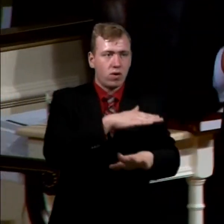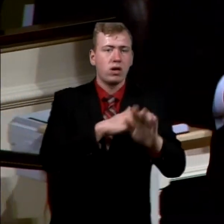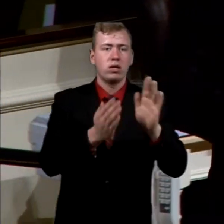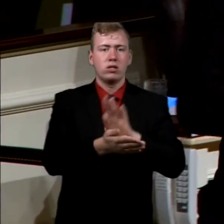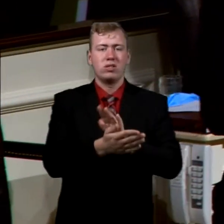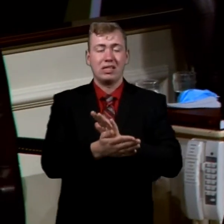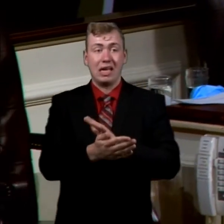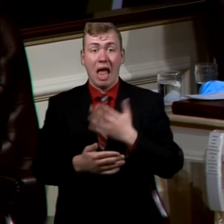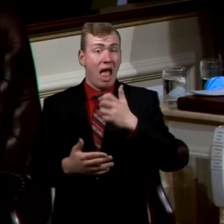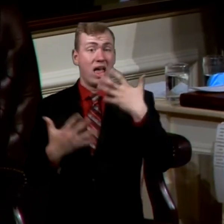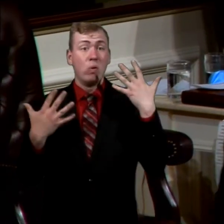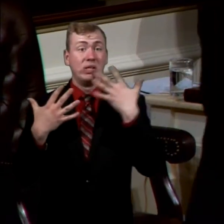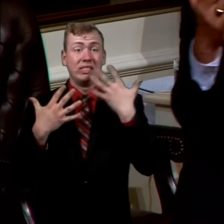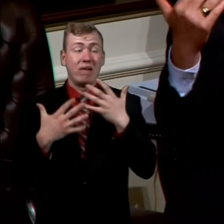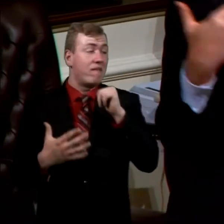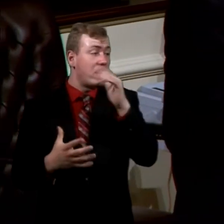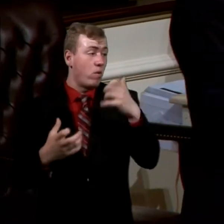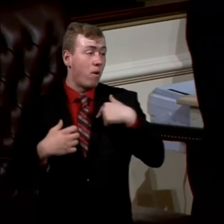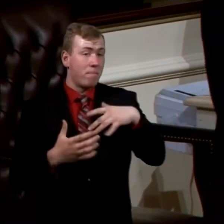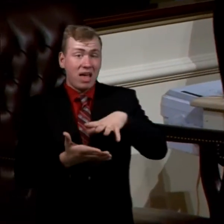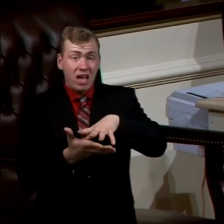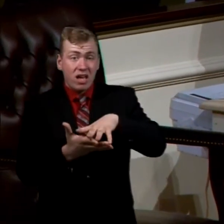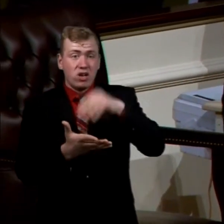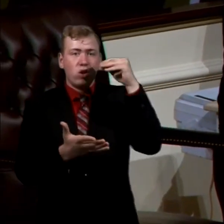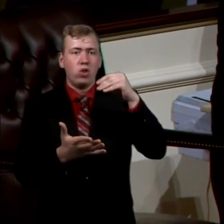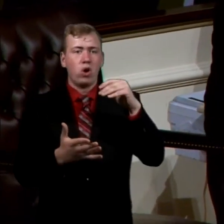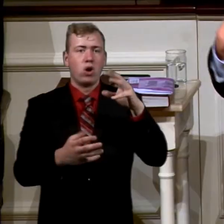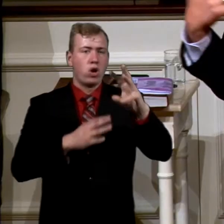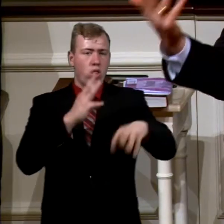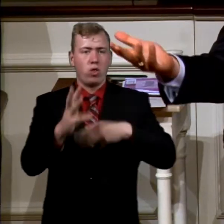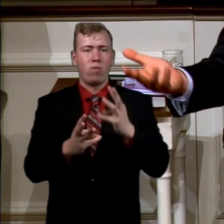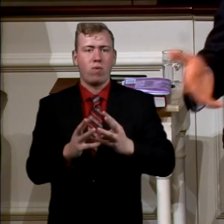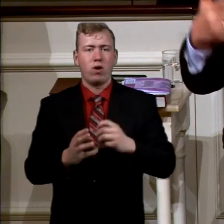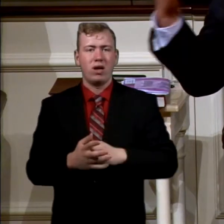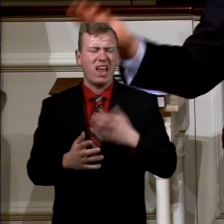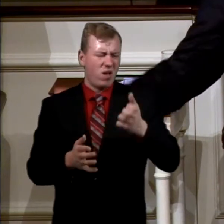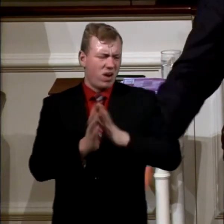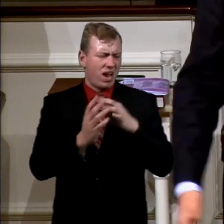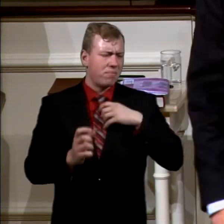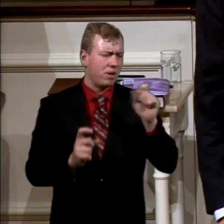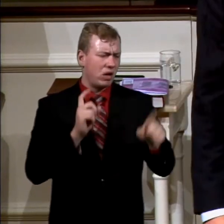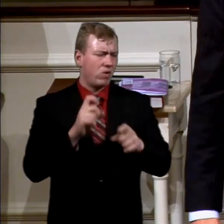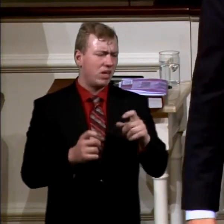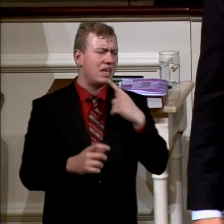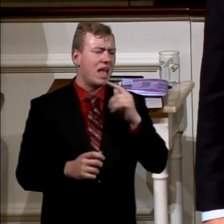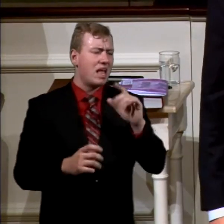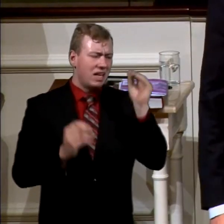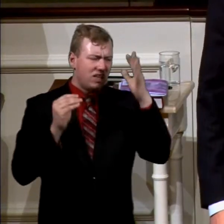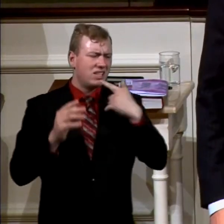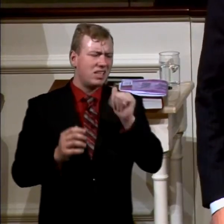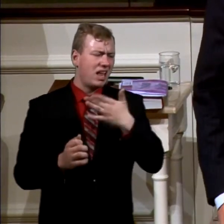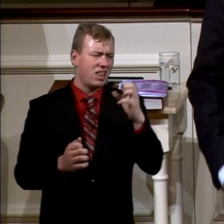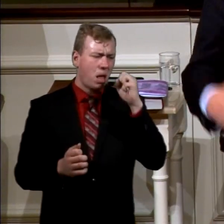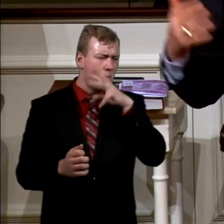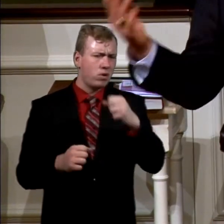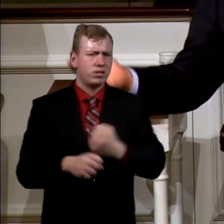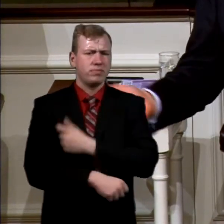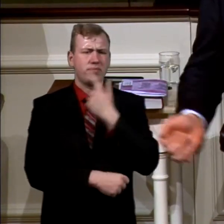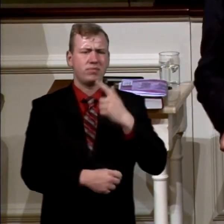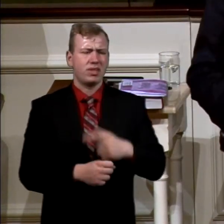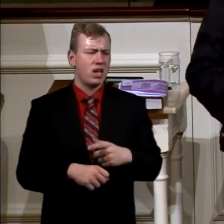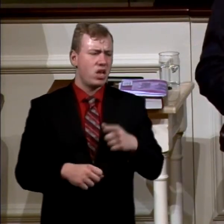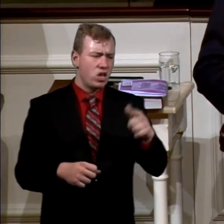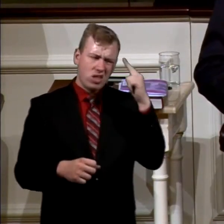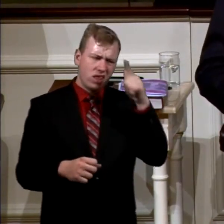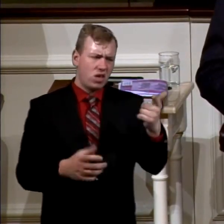terrified. He didn't want me to learn the way of the world. He would ask me a question. Did the say anything different today? Do you think you come